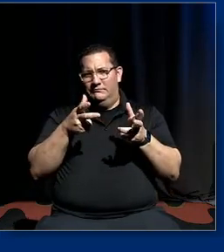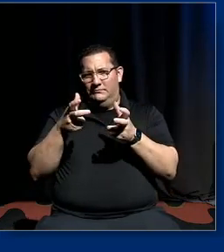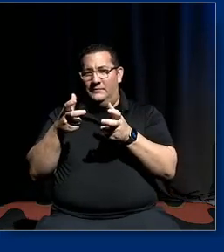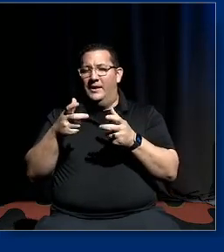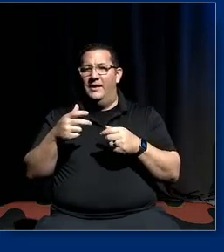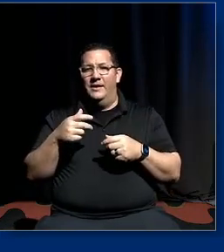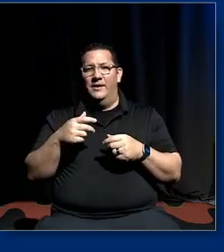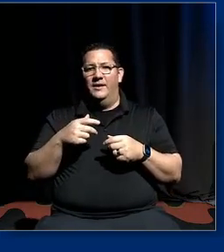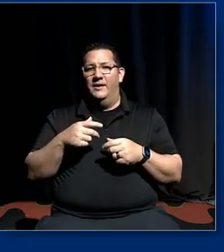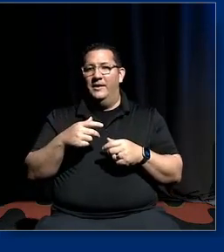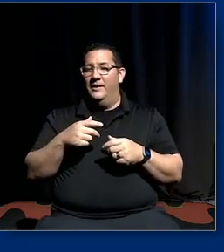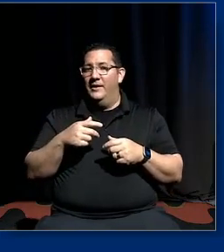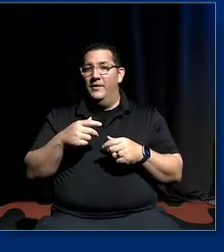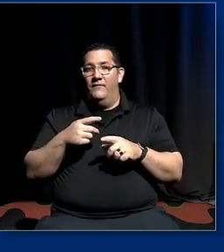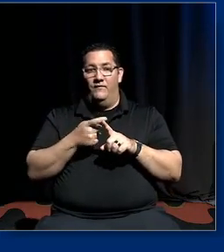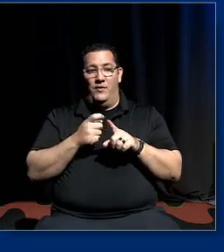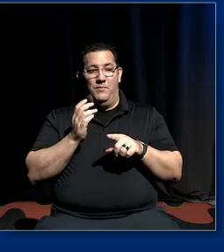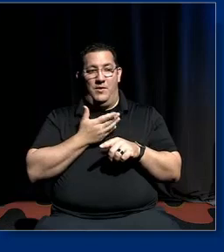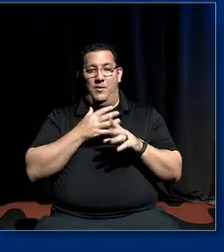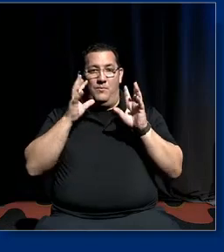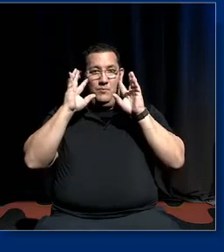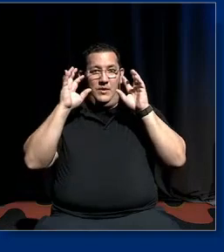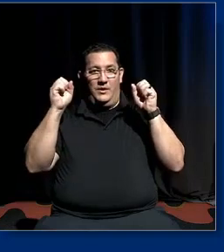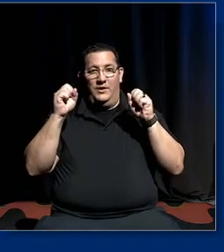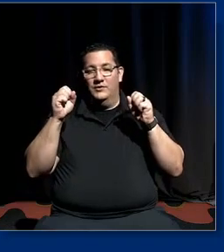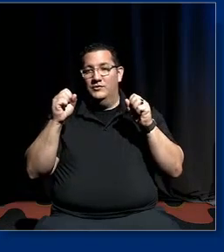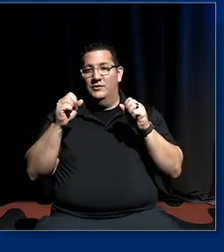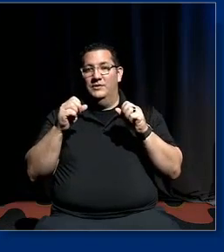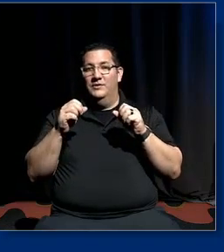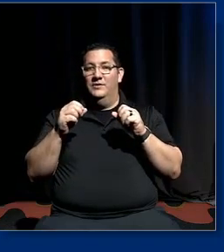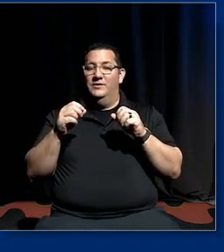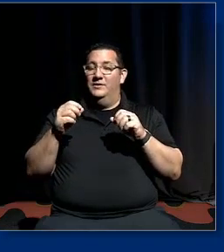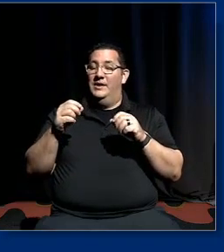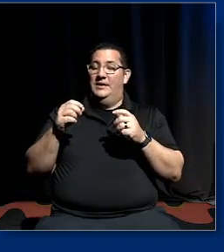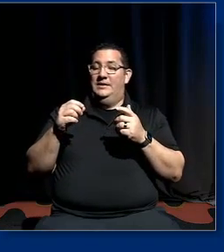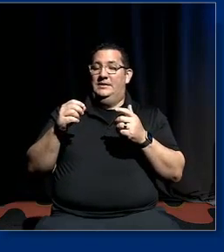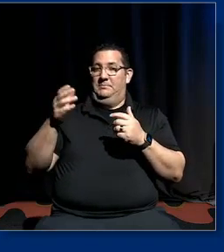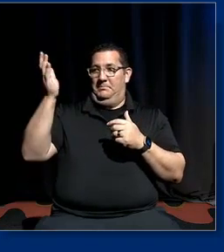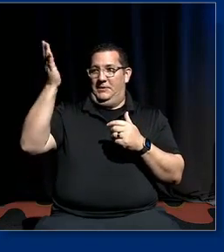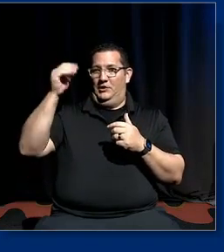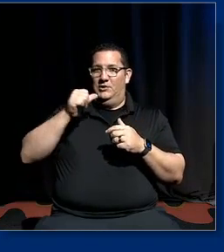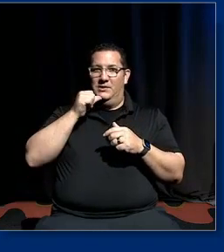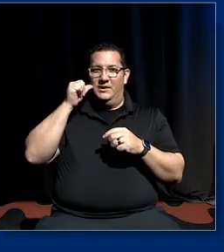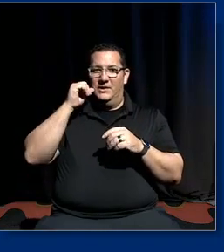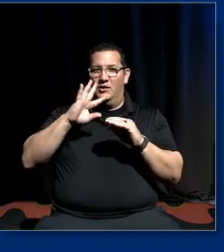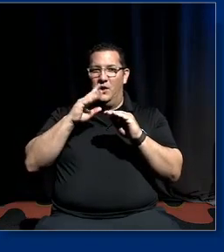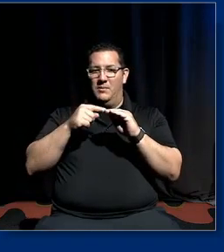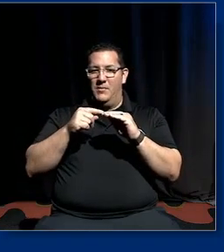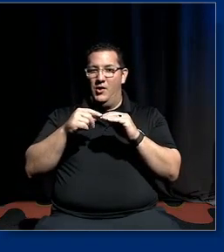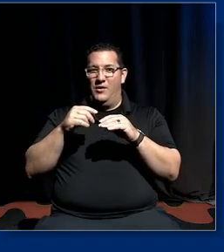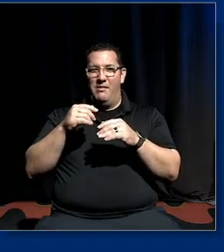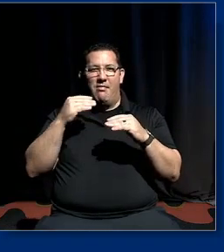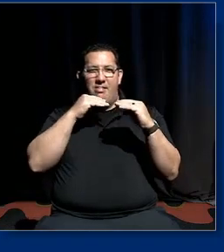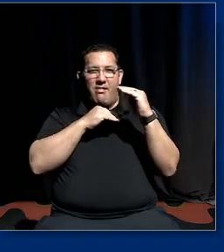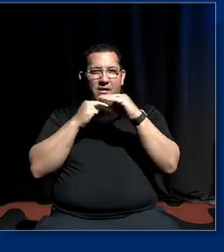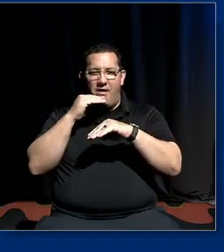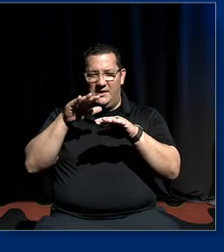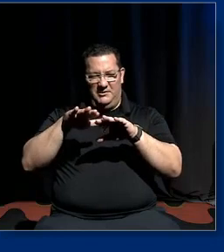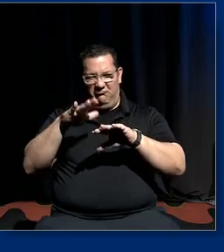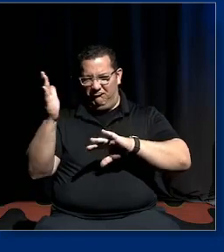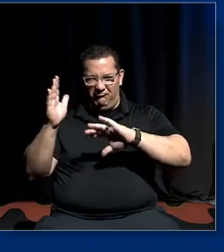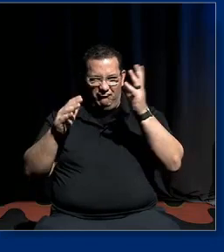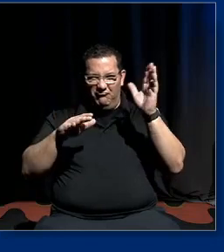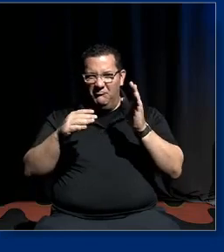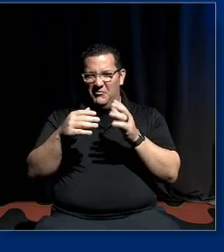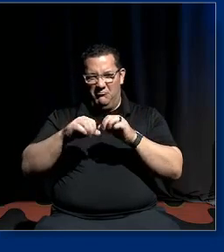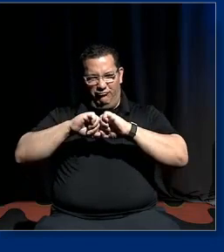here yesterday from our presidential speech to have the unearthing of lies um and the truth being told um is